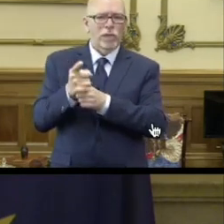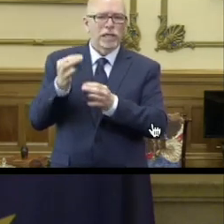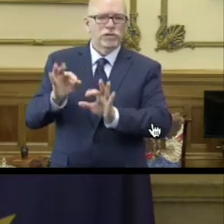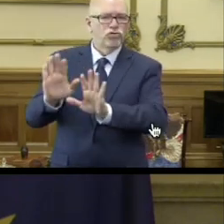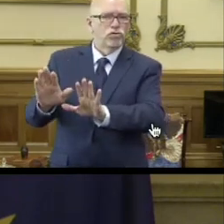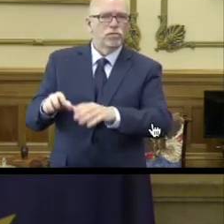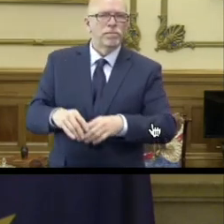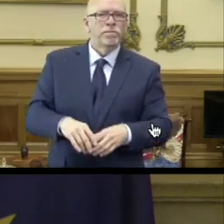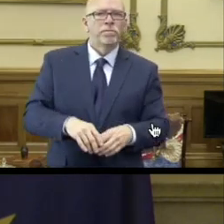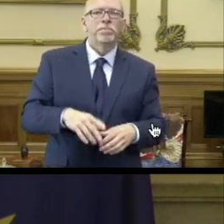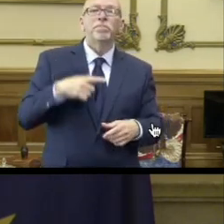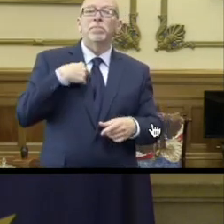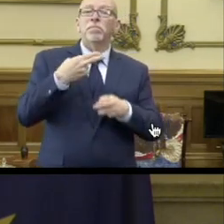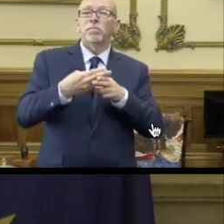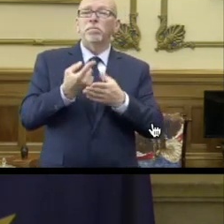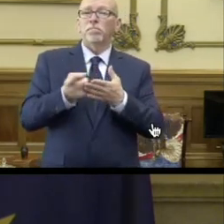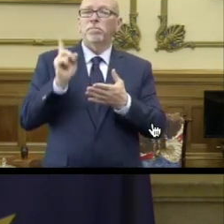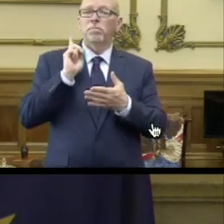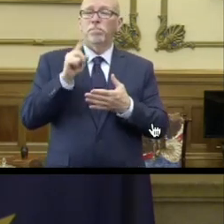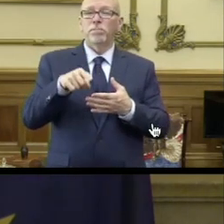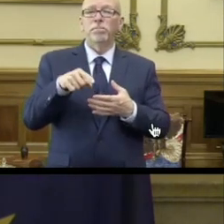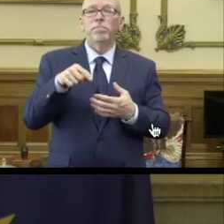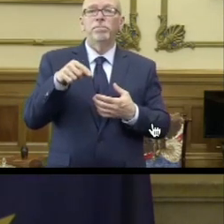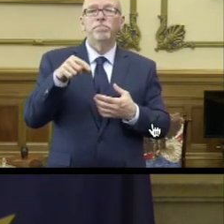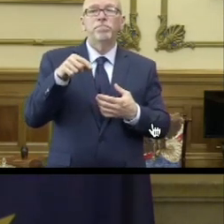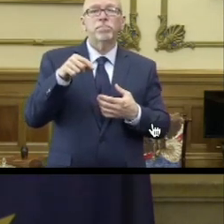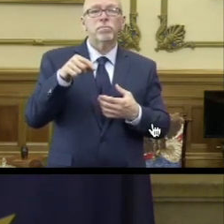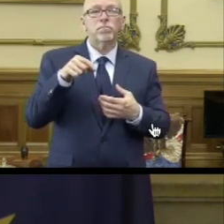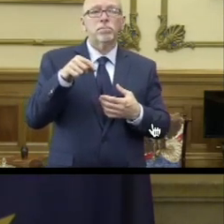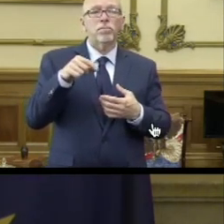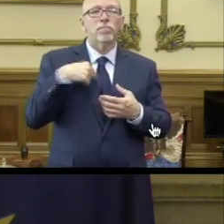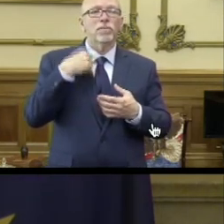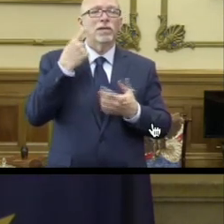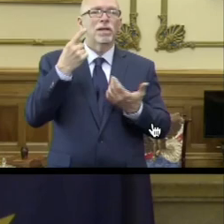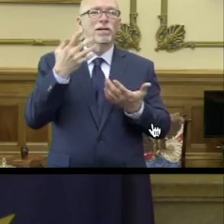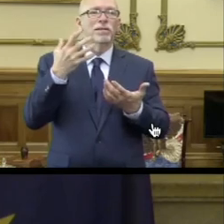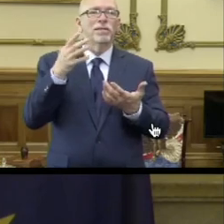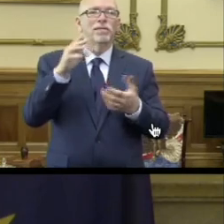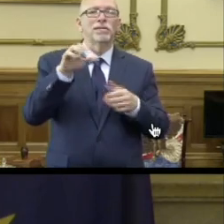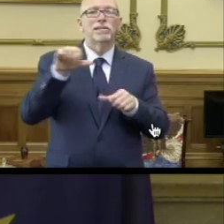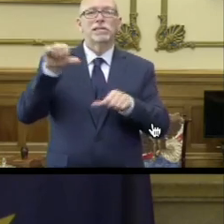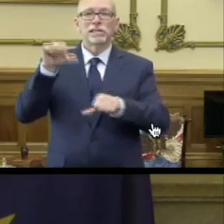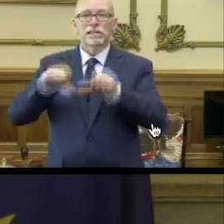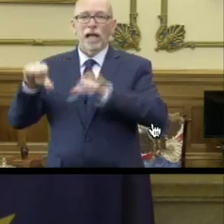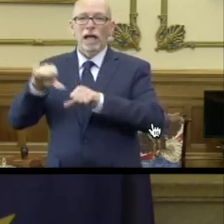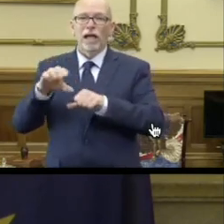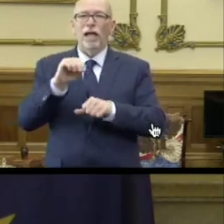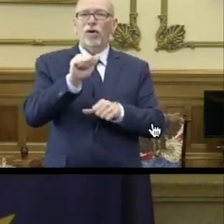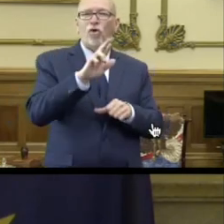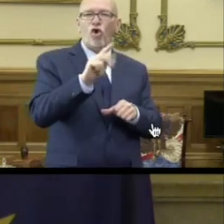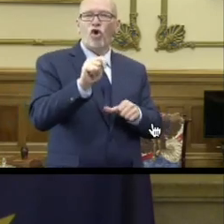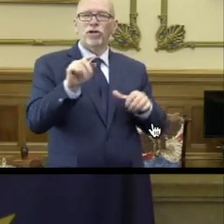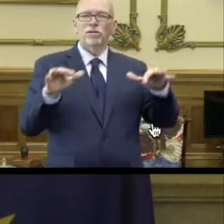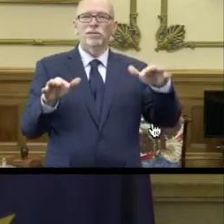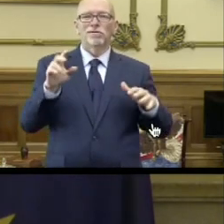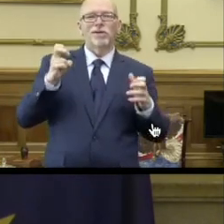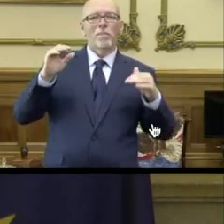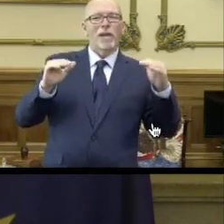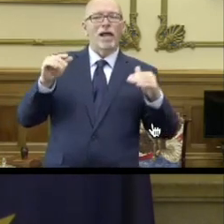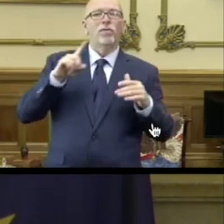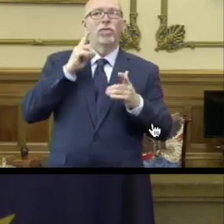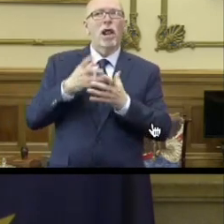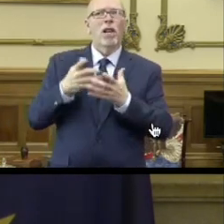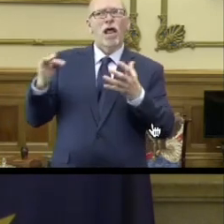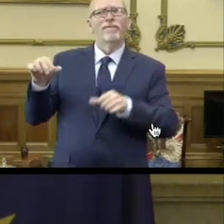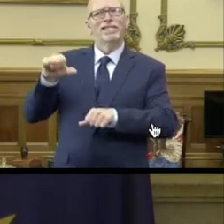when I mentioned last week that this was, I said a little bit about science and a little bit about art or a balance thereof. It's a lot